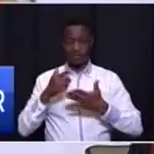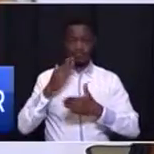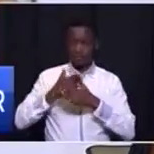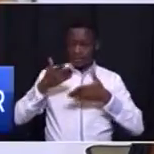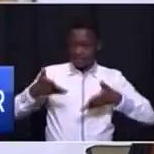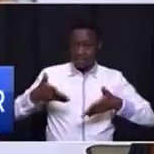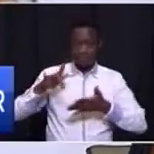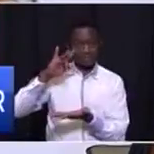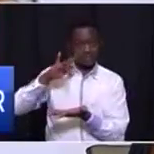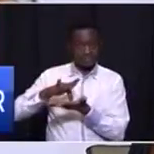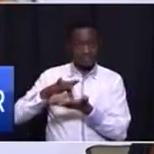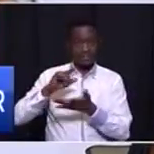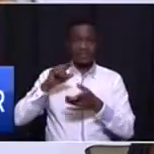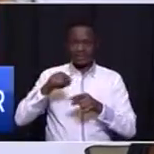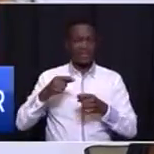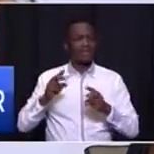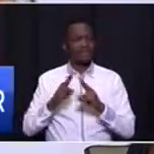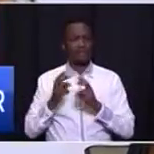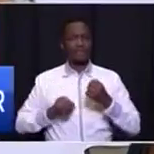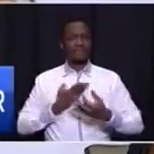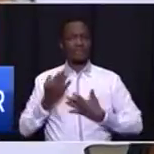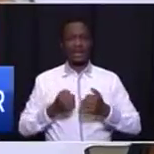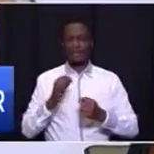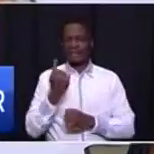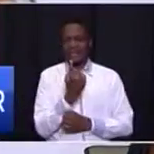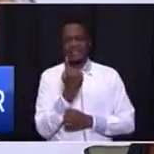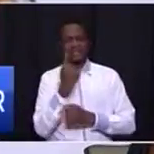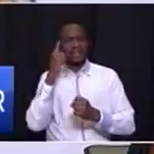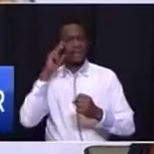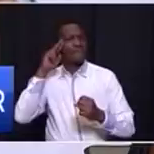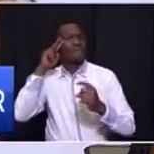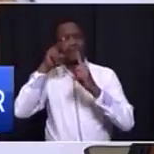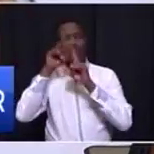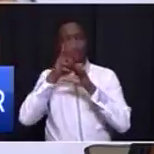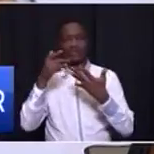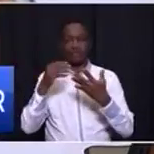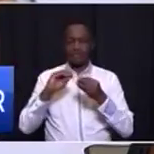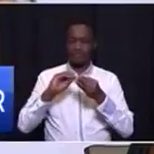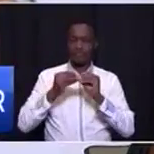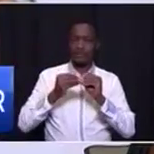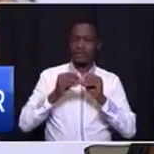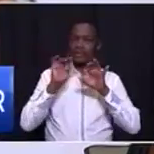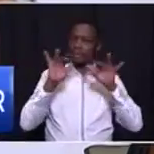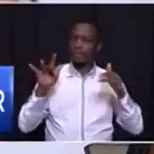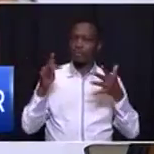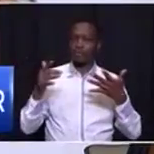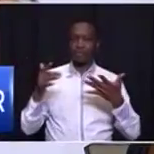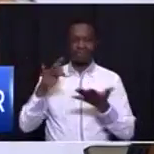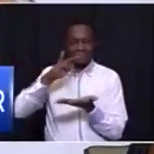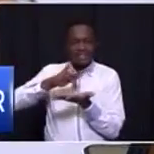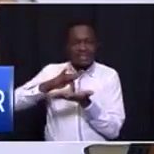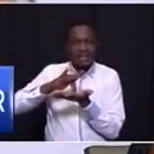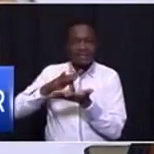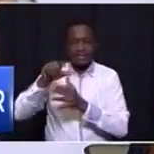are inspired by the single vision of creating a people-centered society. And